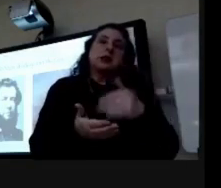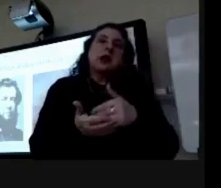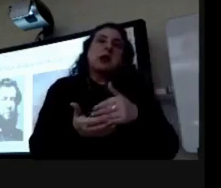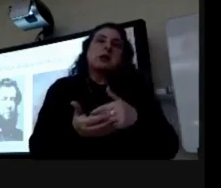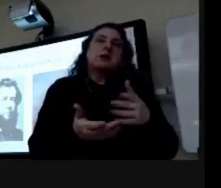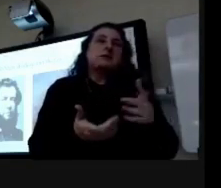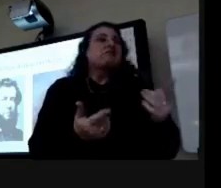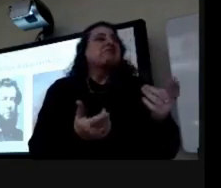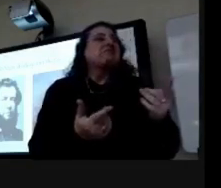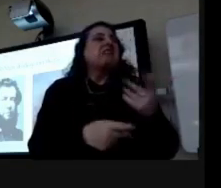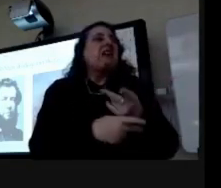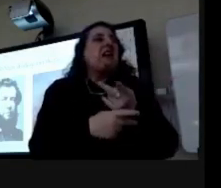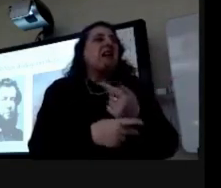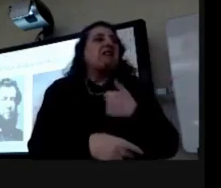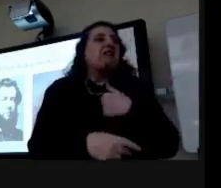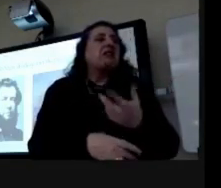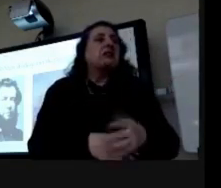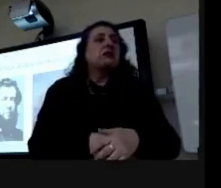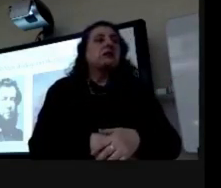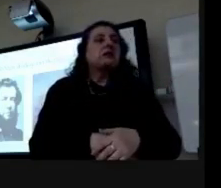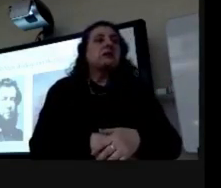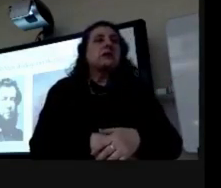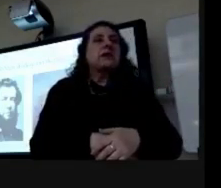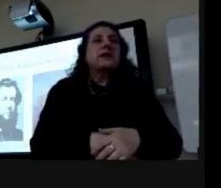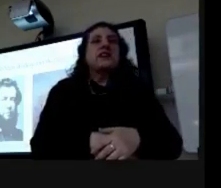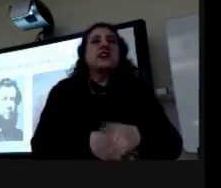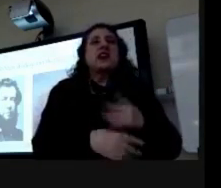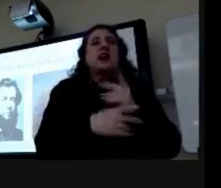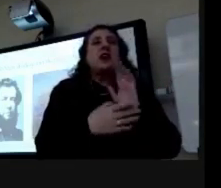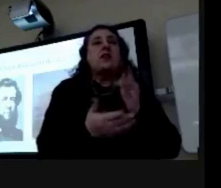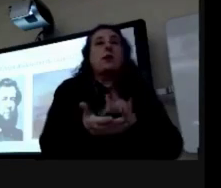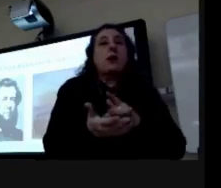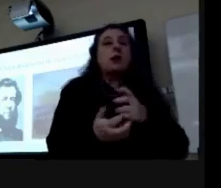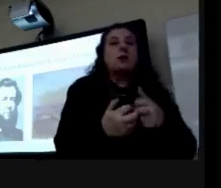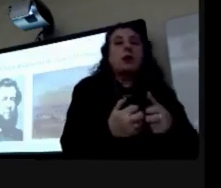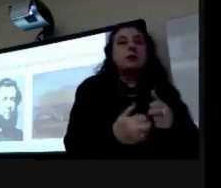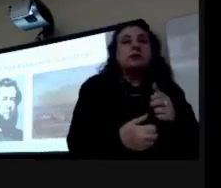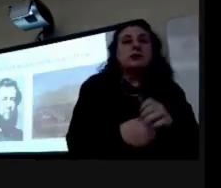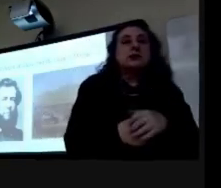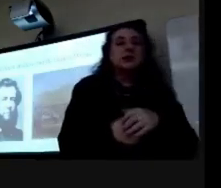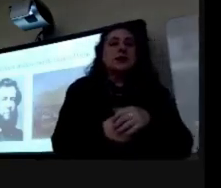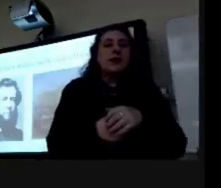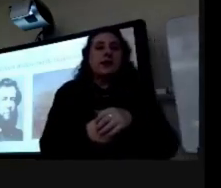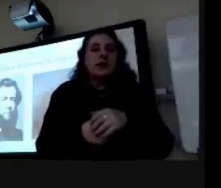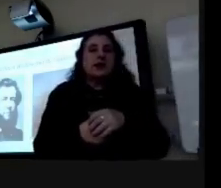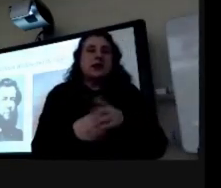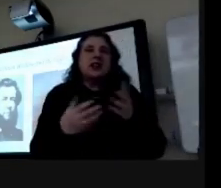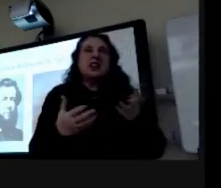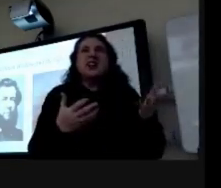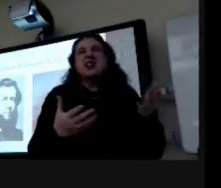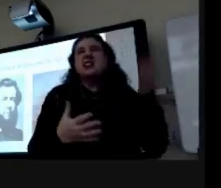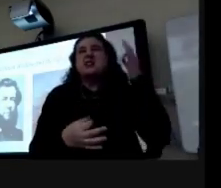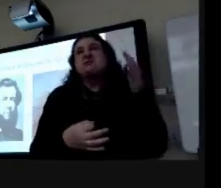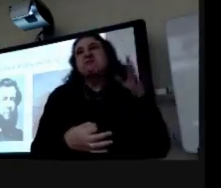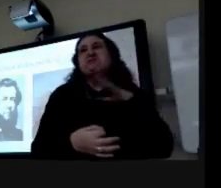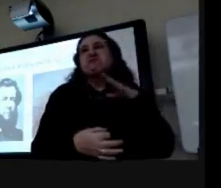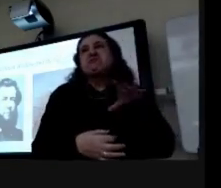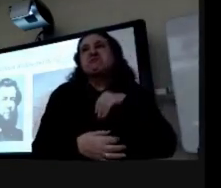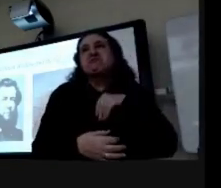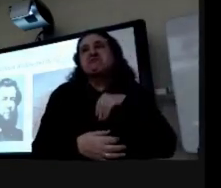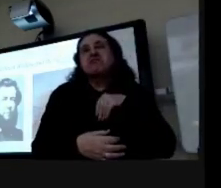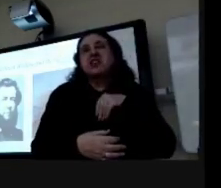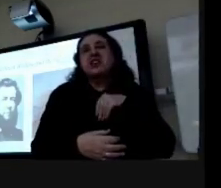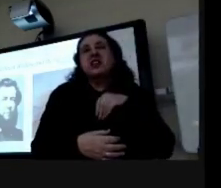convinced him to treat their medical problems and um he just decided to settle there